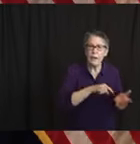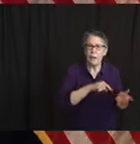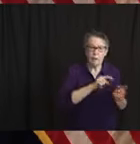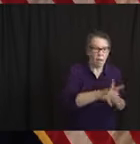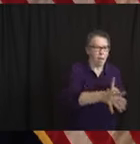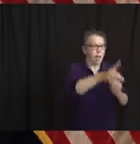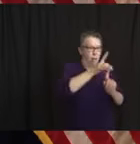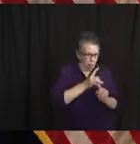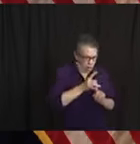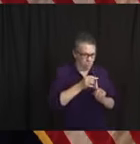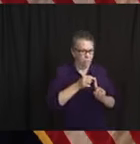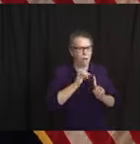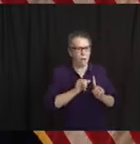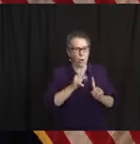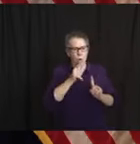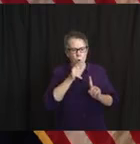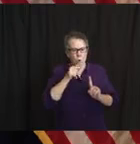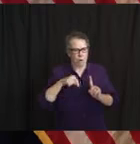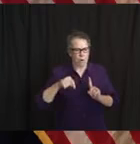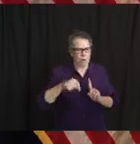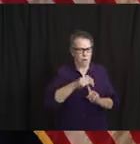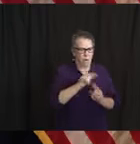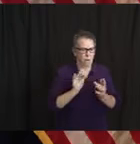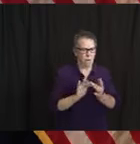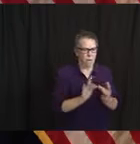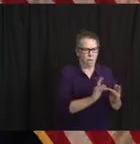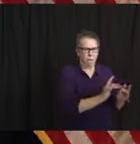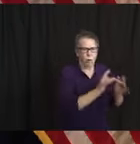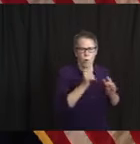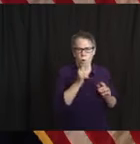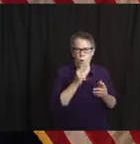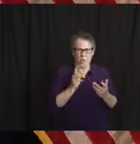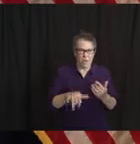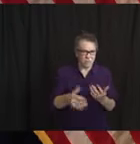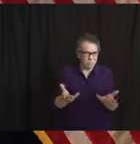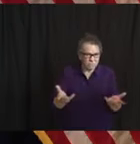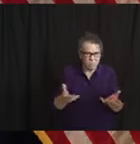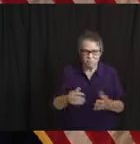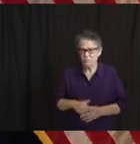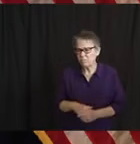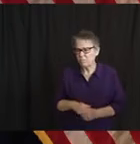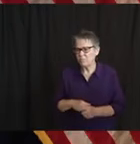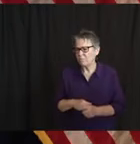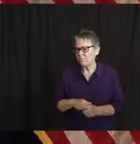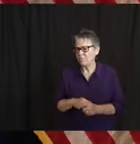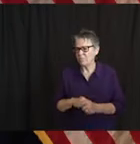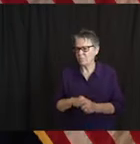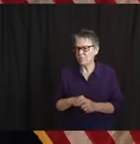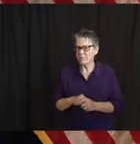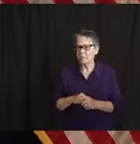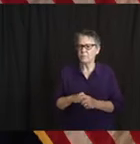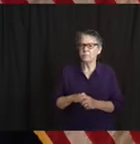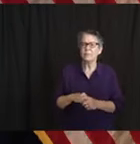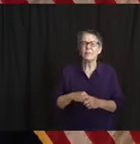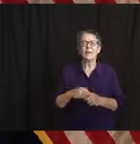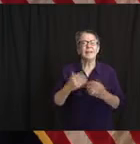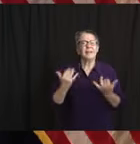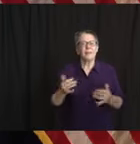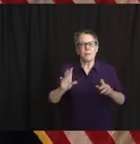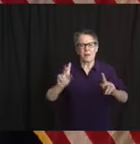There seems to be some confusion amongst our viewers about the 8 p.m. statewide curfew. Is that a hard curfew?